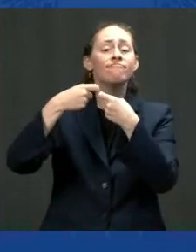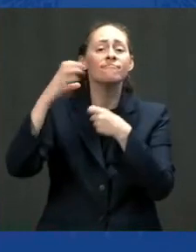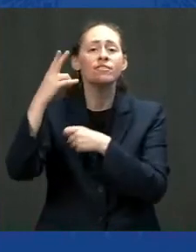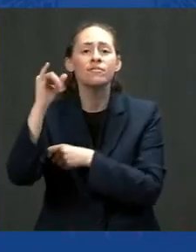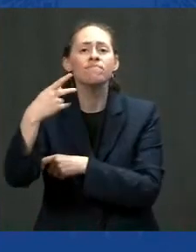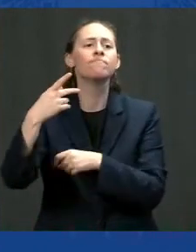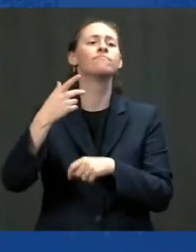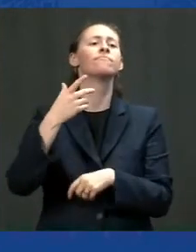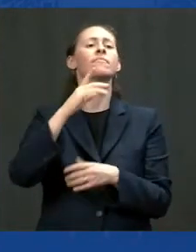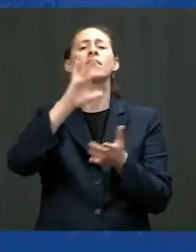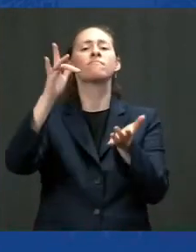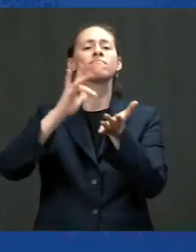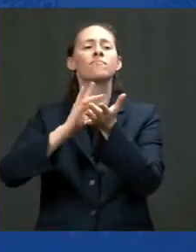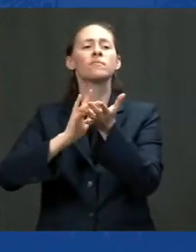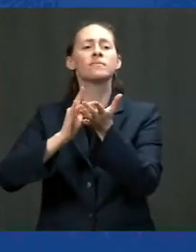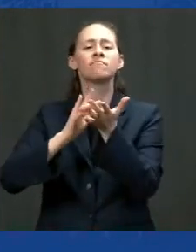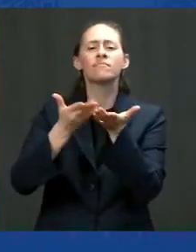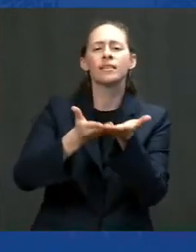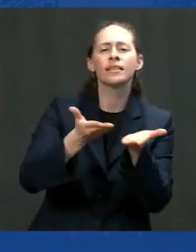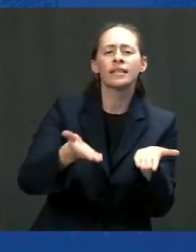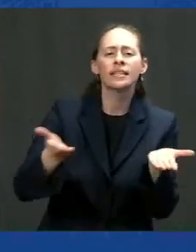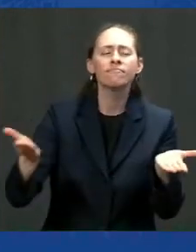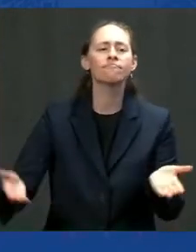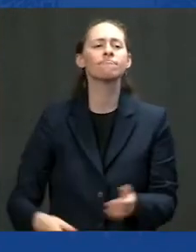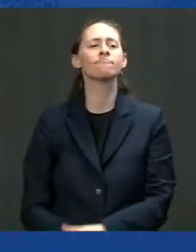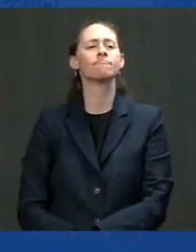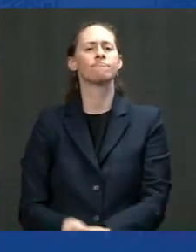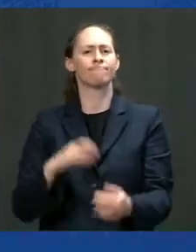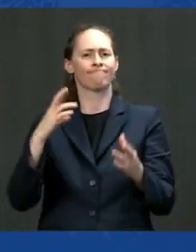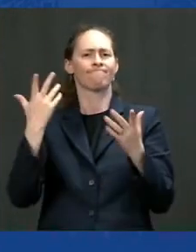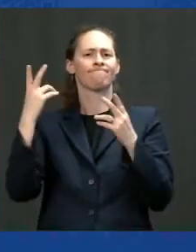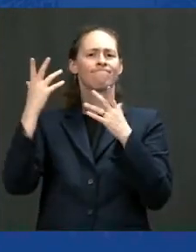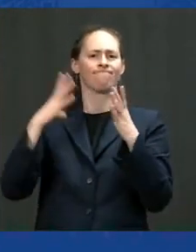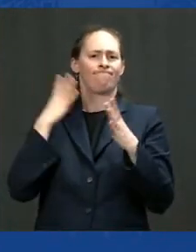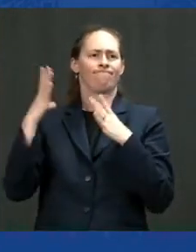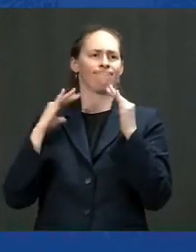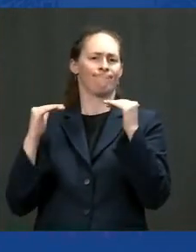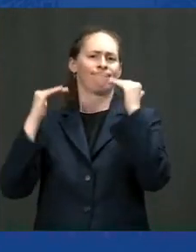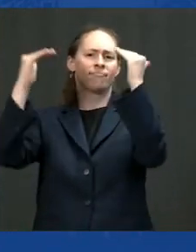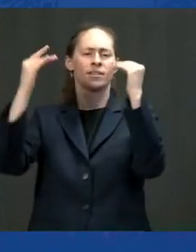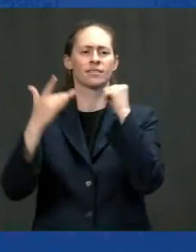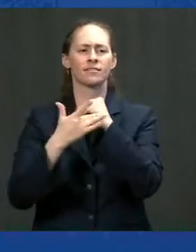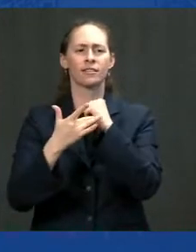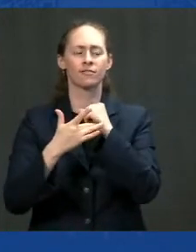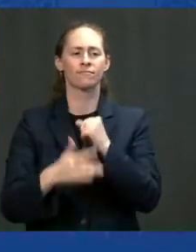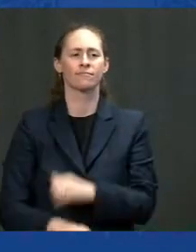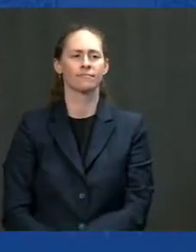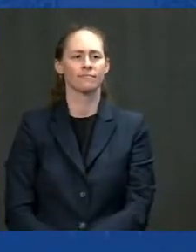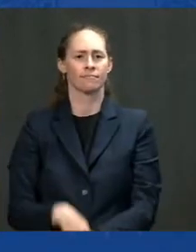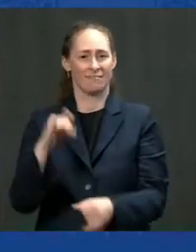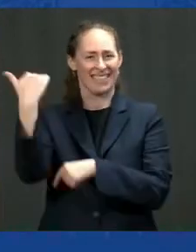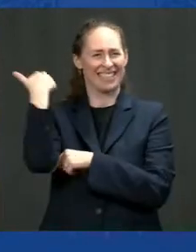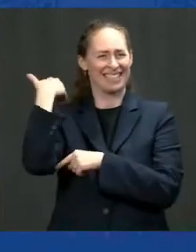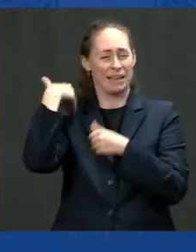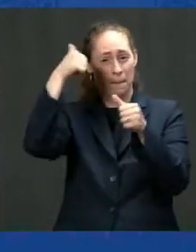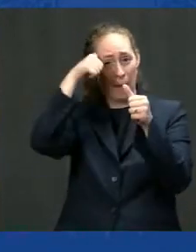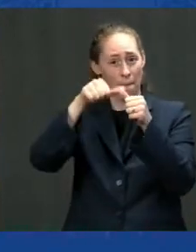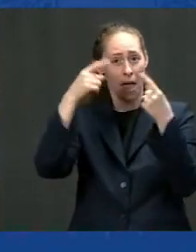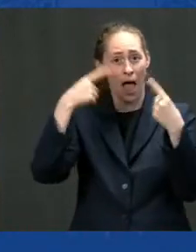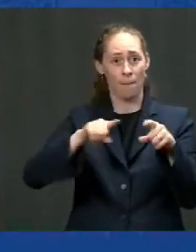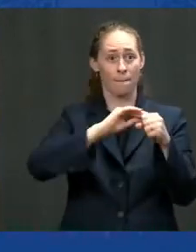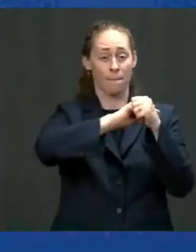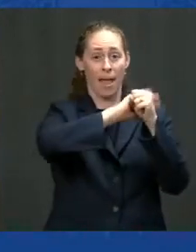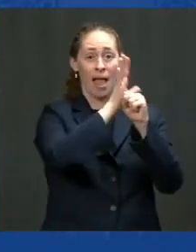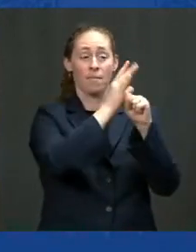advanced batteries, among other things. We saw during the early days of the pandemic that the supply chain disruptions can put Americans'